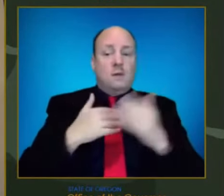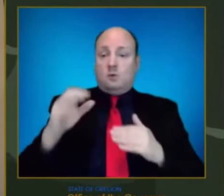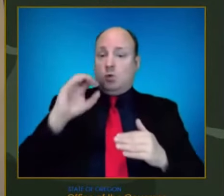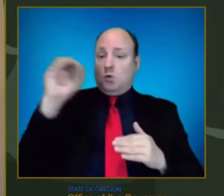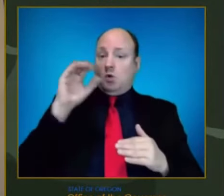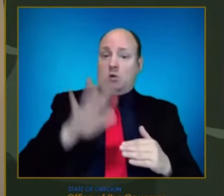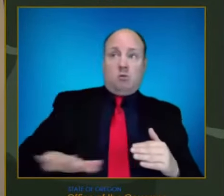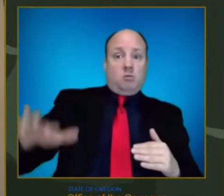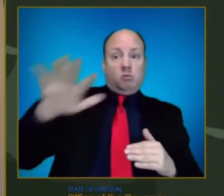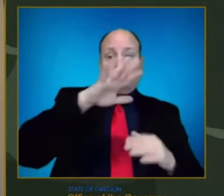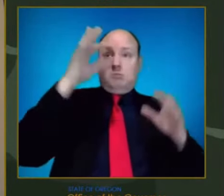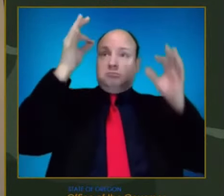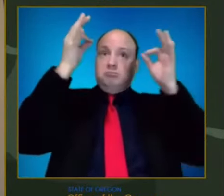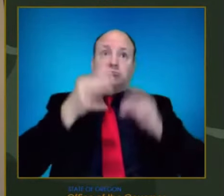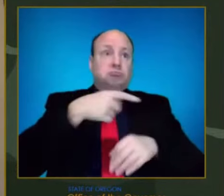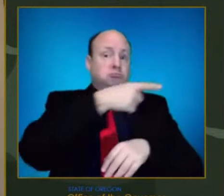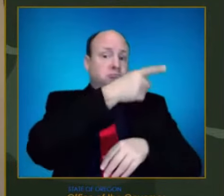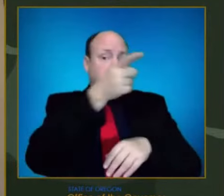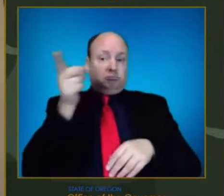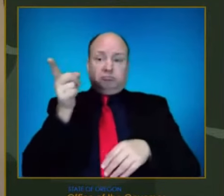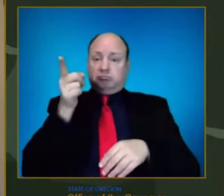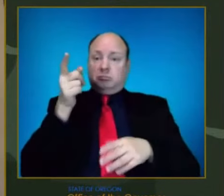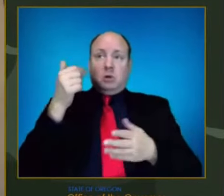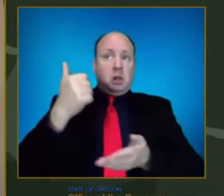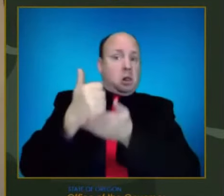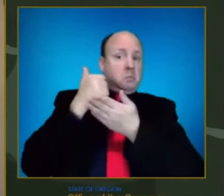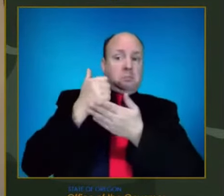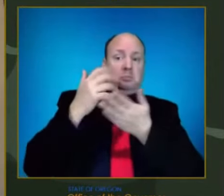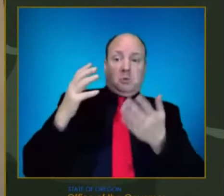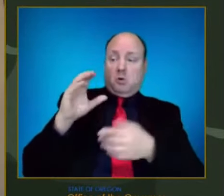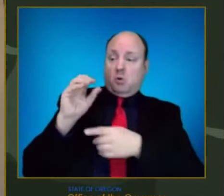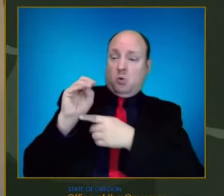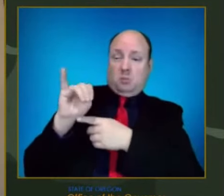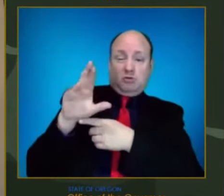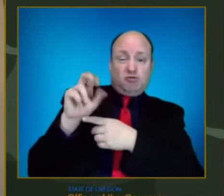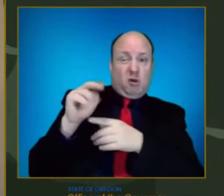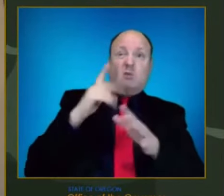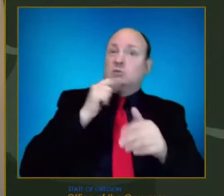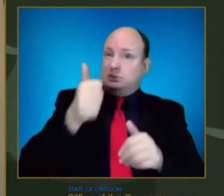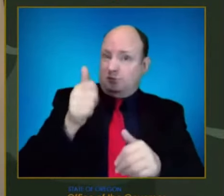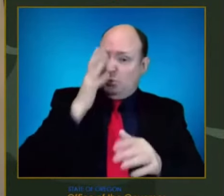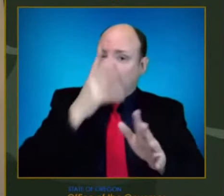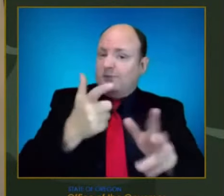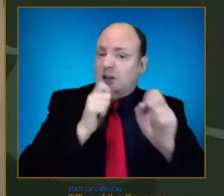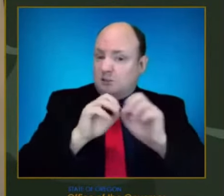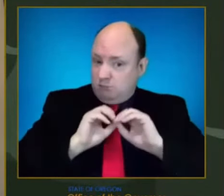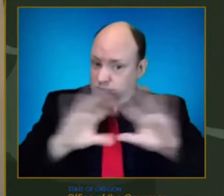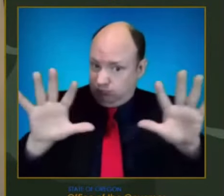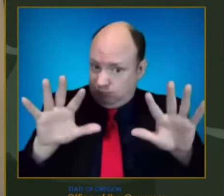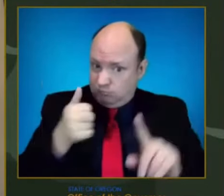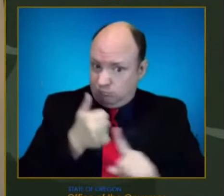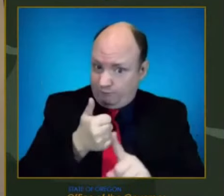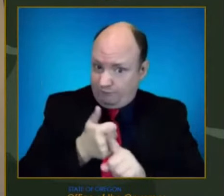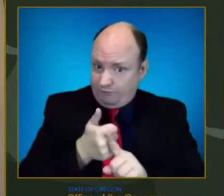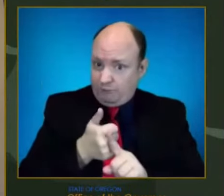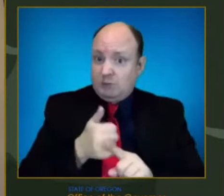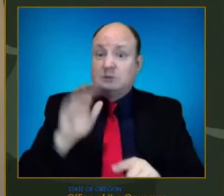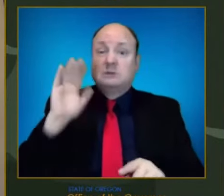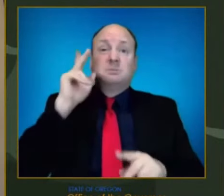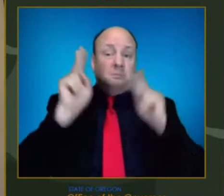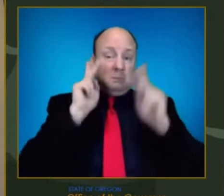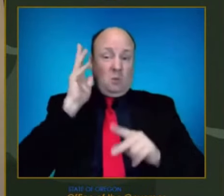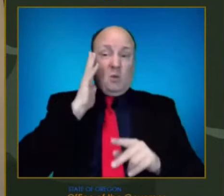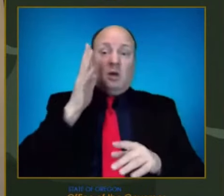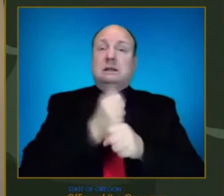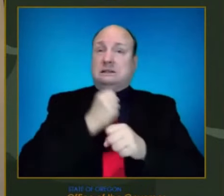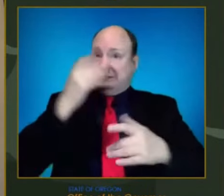Dr. With Omicron here and being a transmissible as it is, we can expect significant impacts on people getting sick. Dr. And the measures